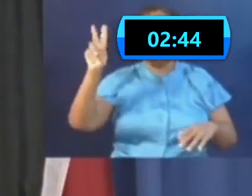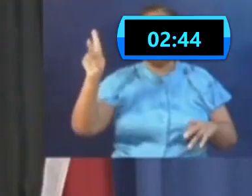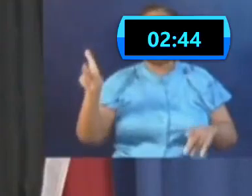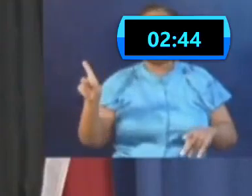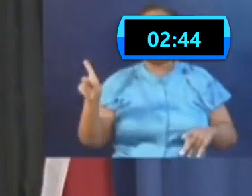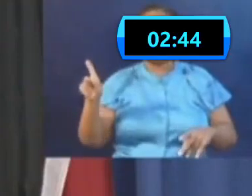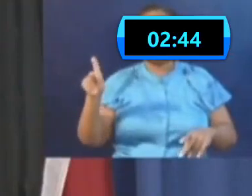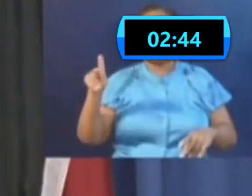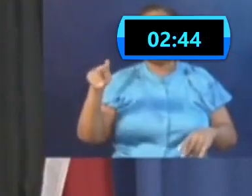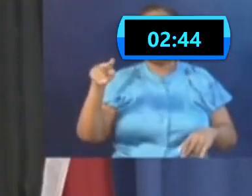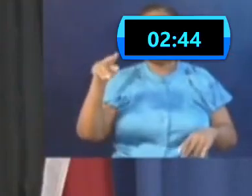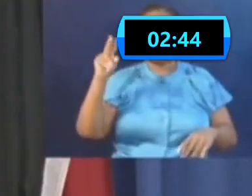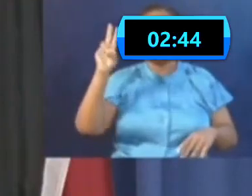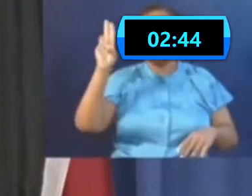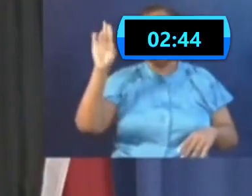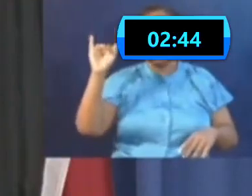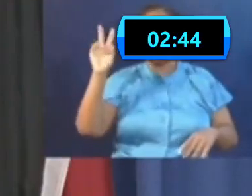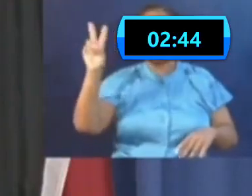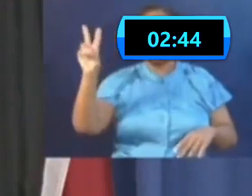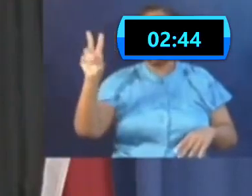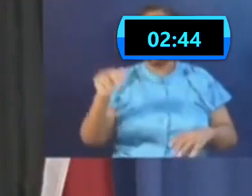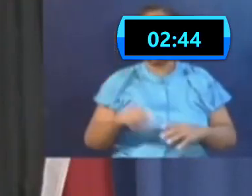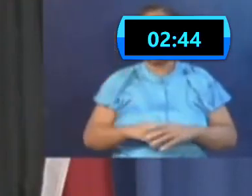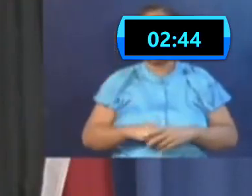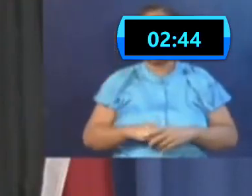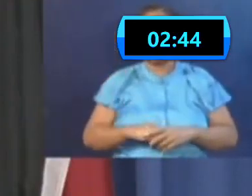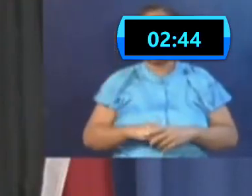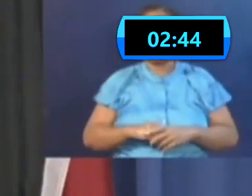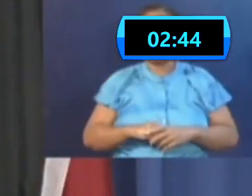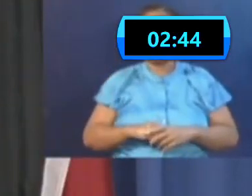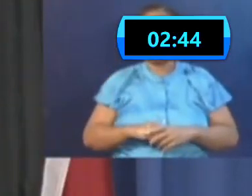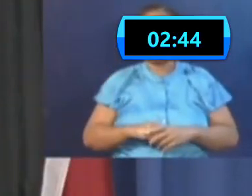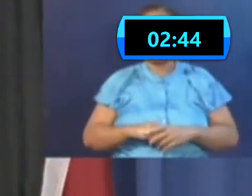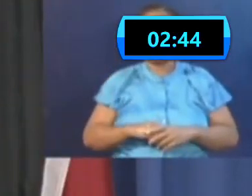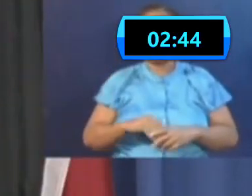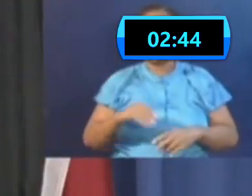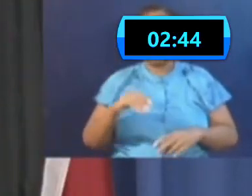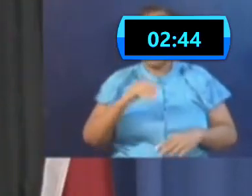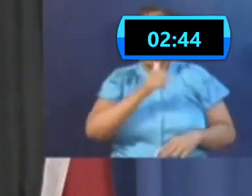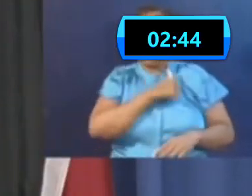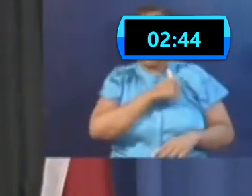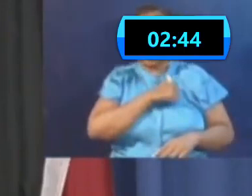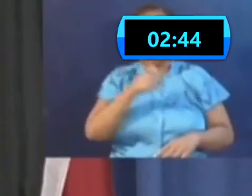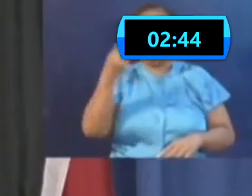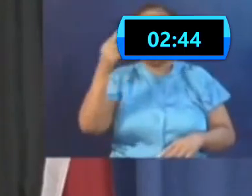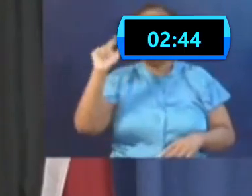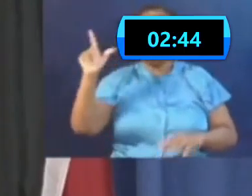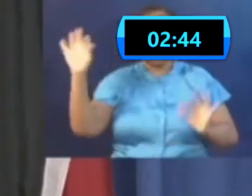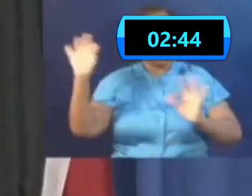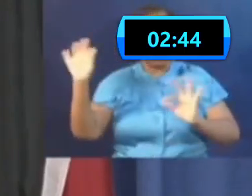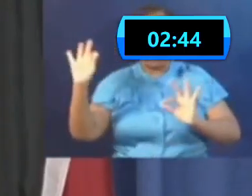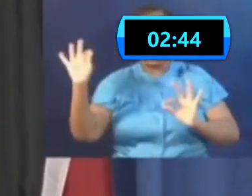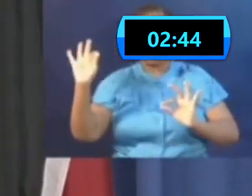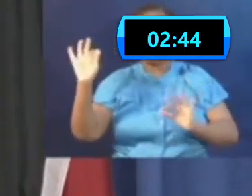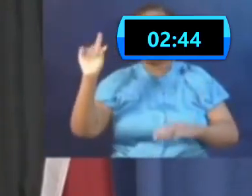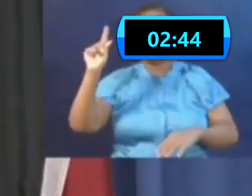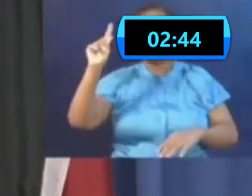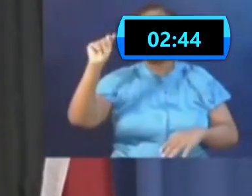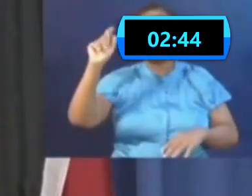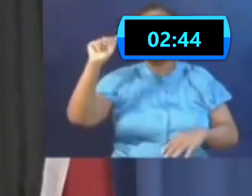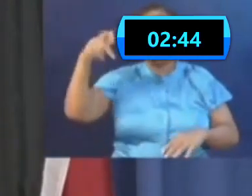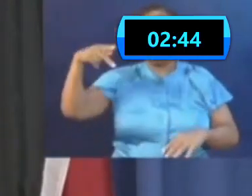UWE Canada Hall, no individuals at this time. UWE Freedom Hall, there are no persons at this time. At the Napa, which is for healthcare workers,